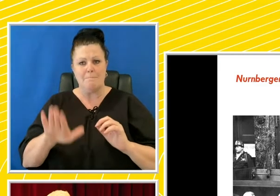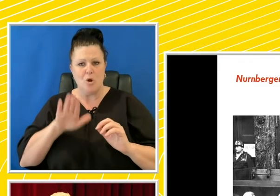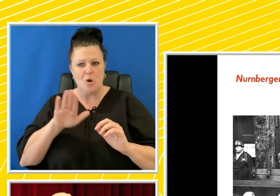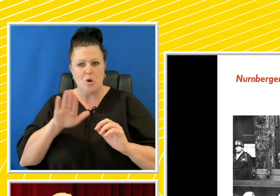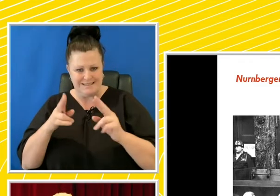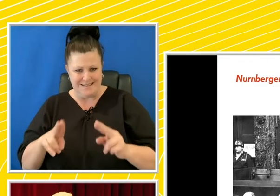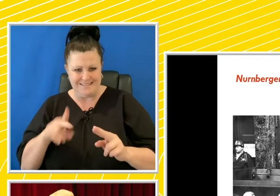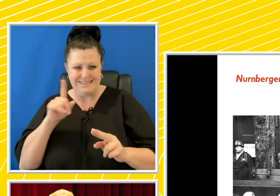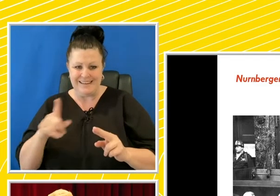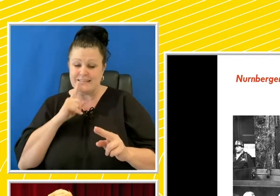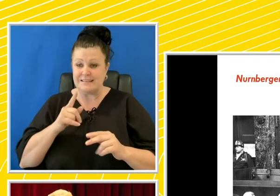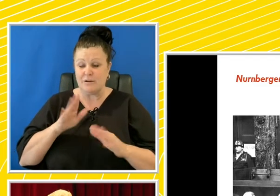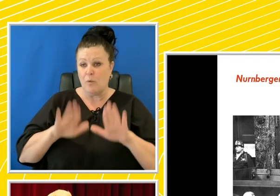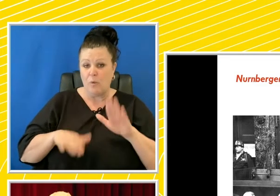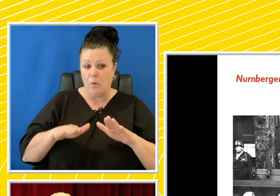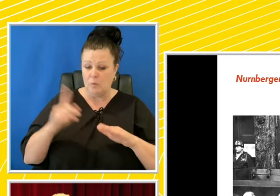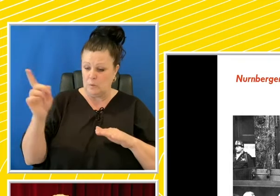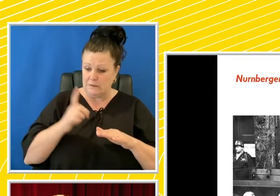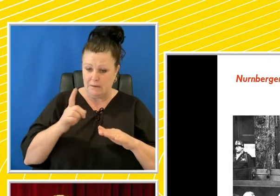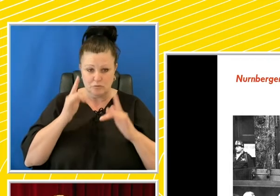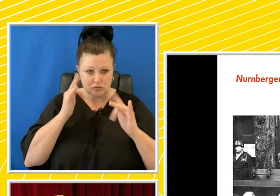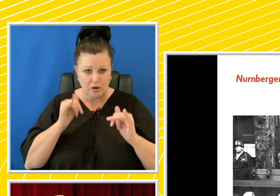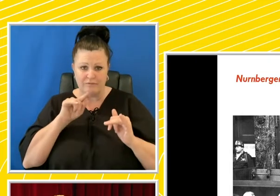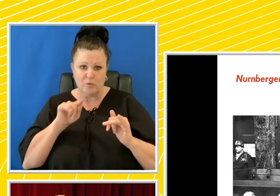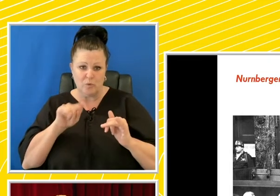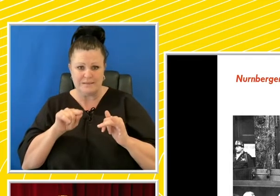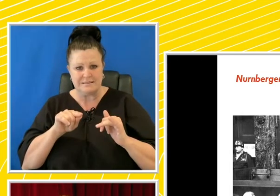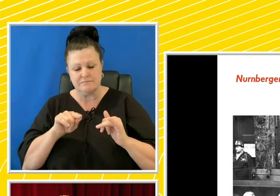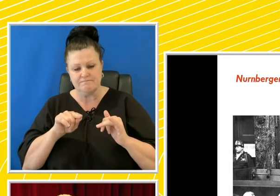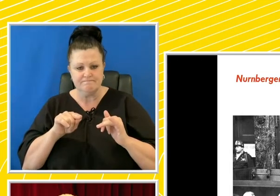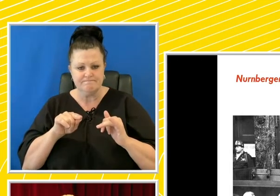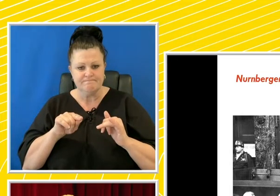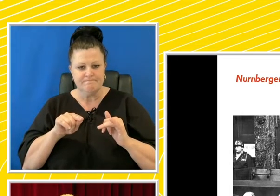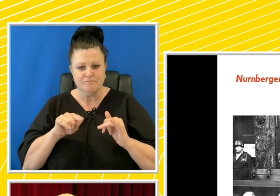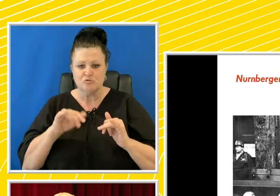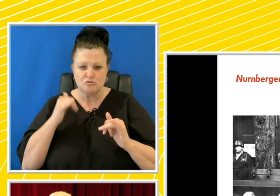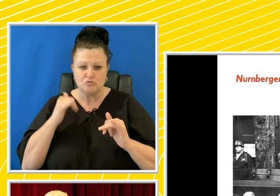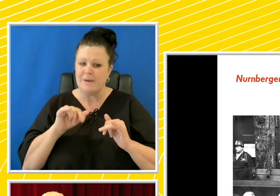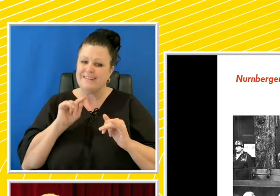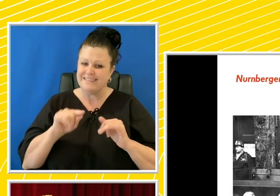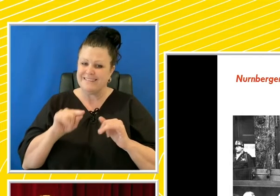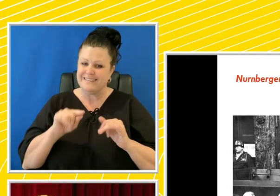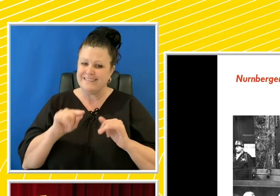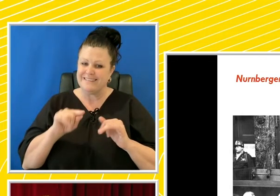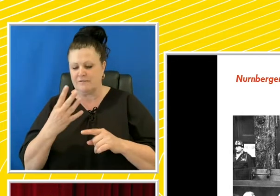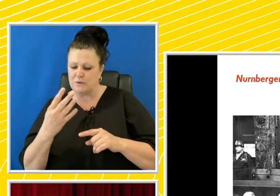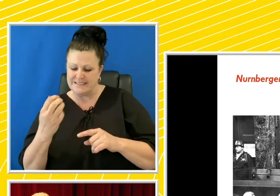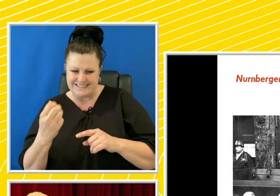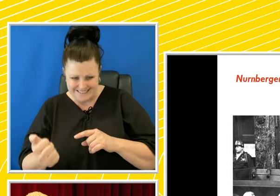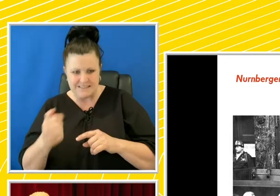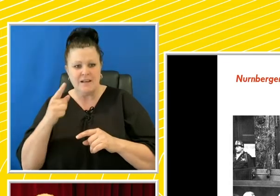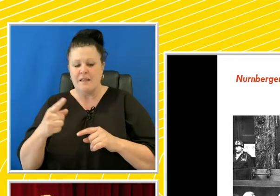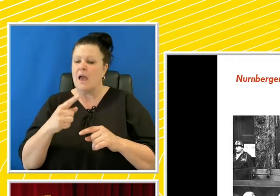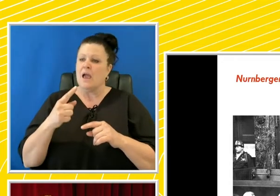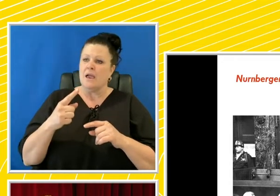legal defences to those brought to trial for the crunk and mortar. In the so-called doctor's trial in Nuremberg in 1946, former neurosurgeon and